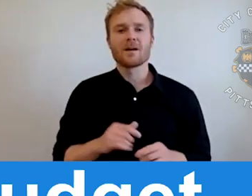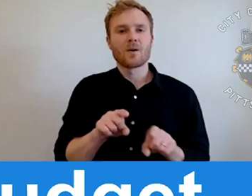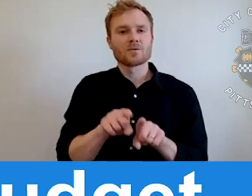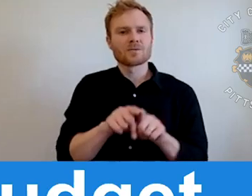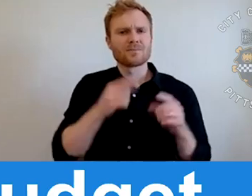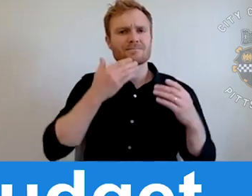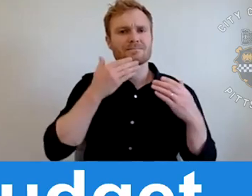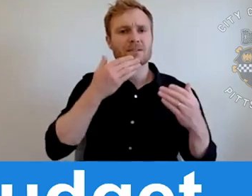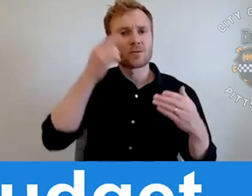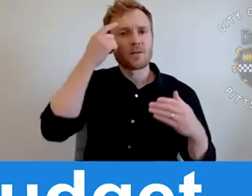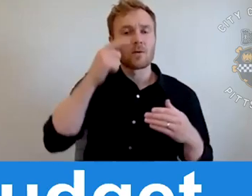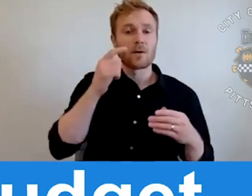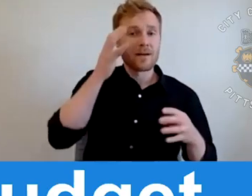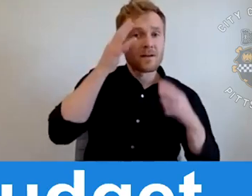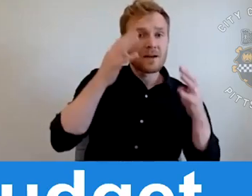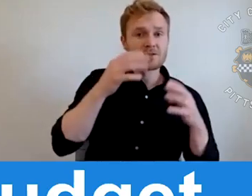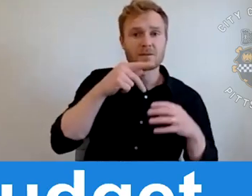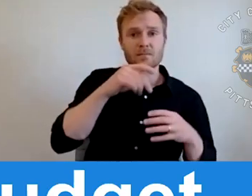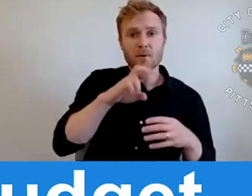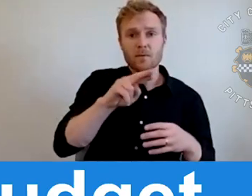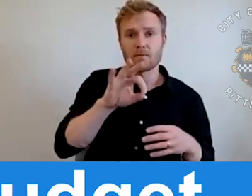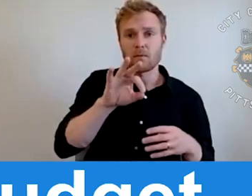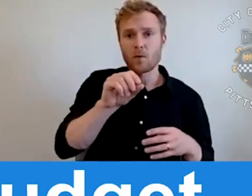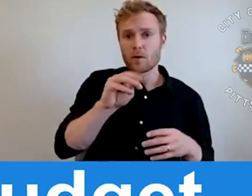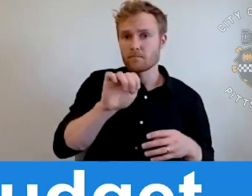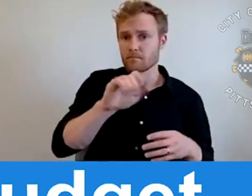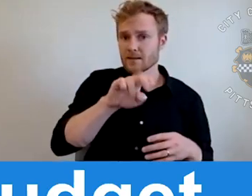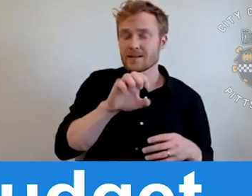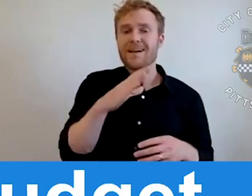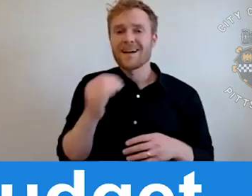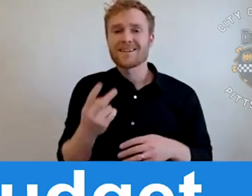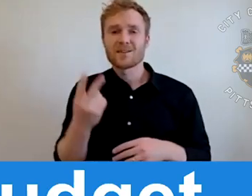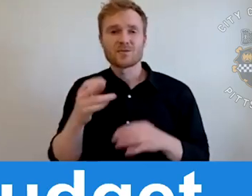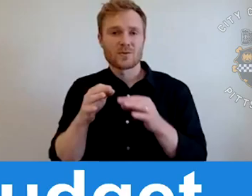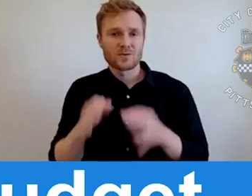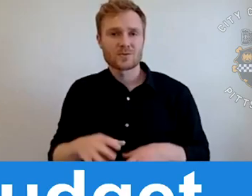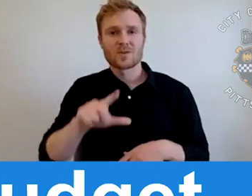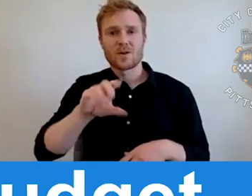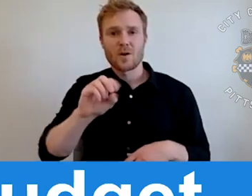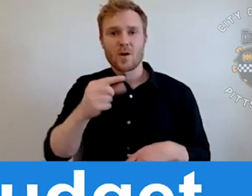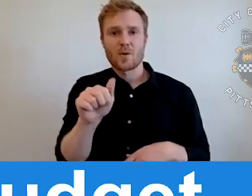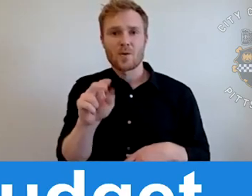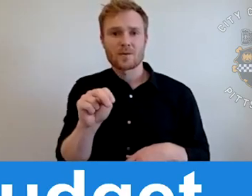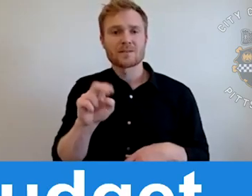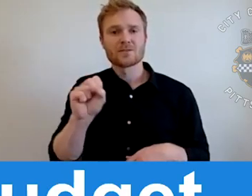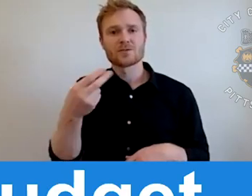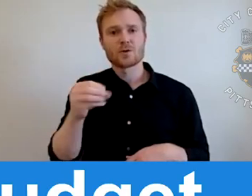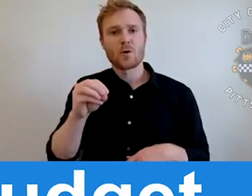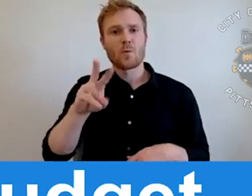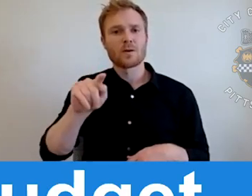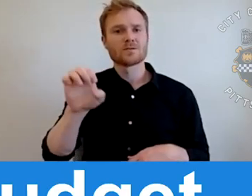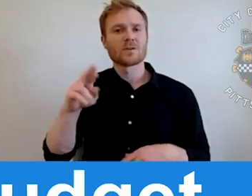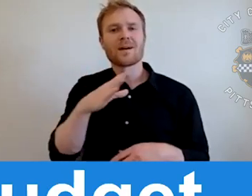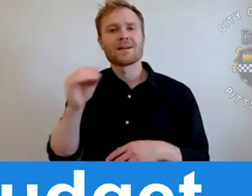Aiken and Logan Showalter. Again those two meeting notes to help with accessibility for those interpreters is to mute your audio and turn off your video.